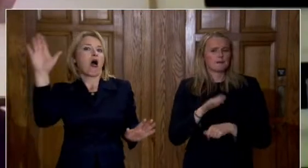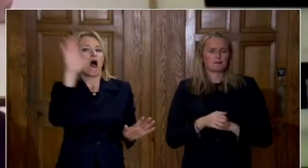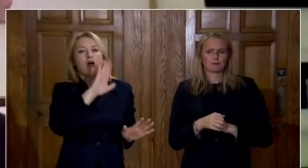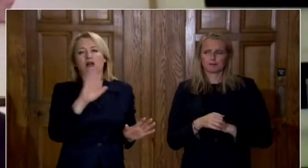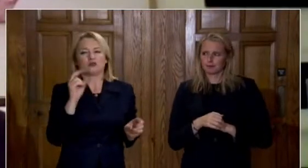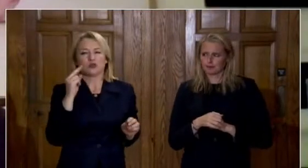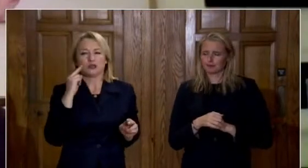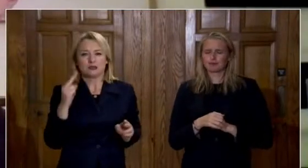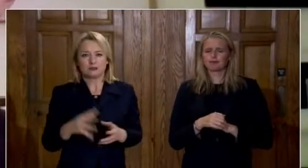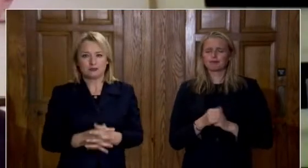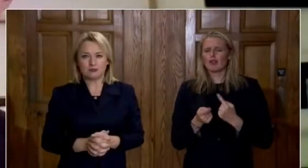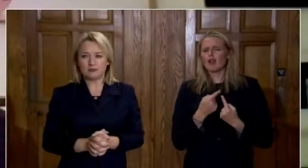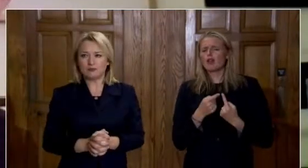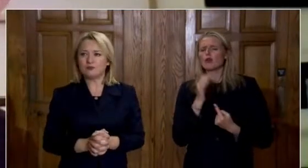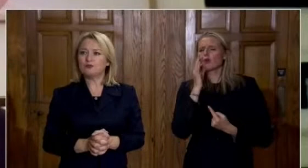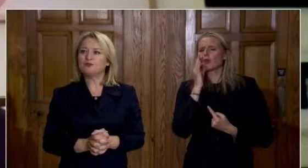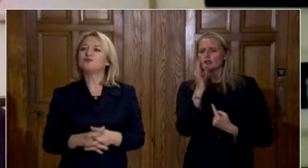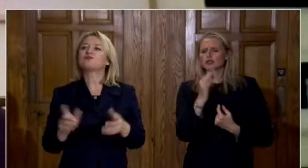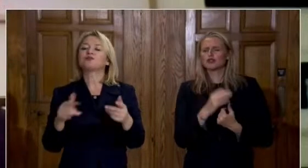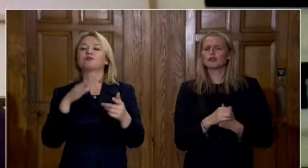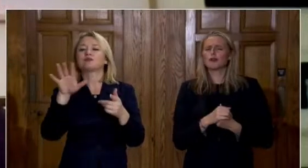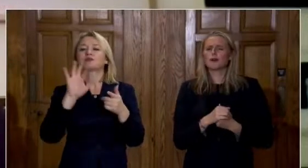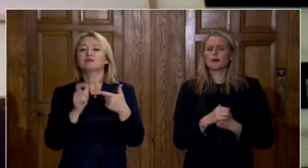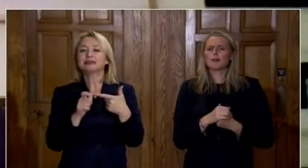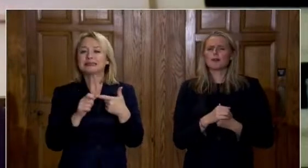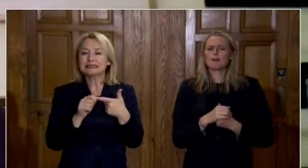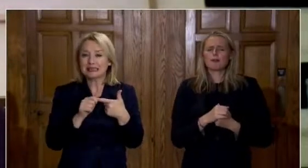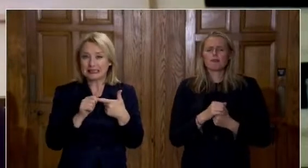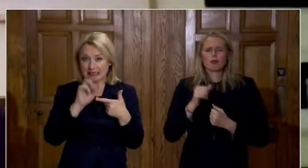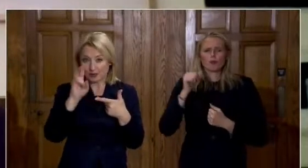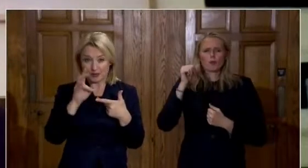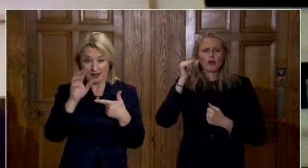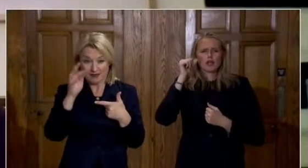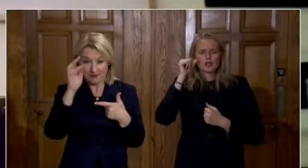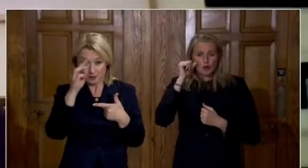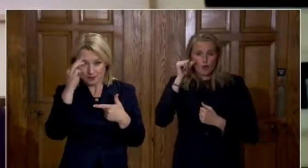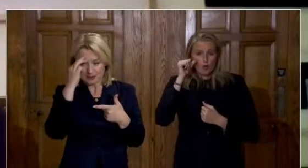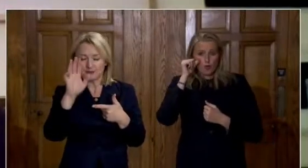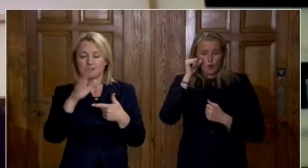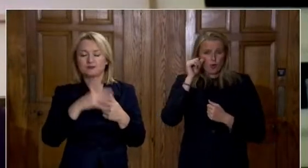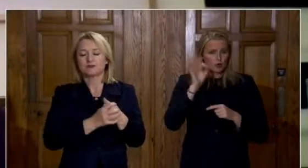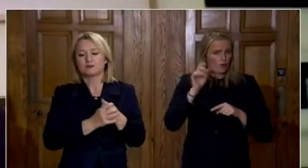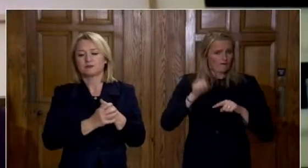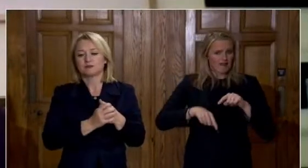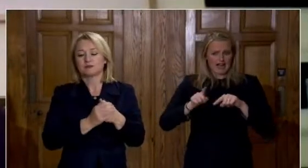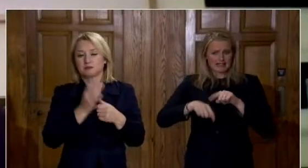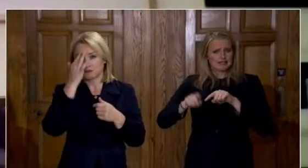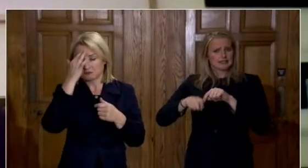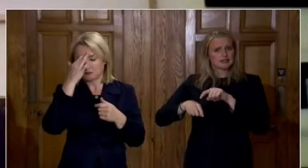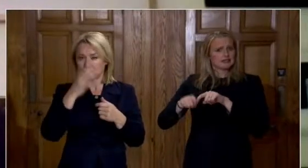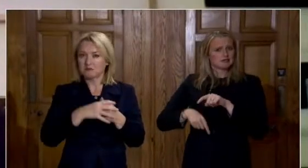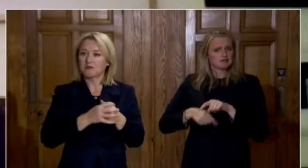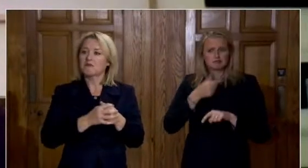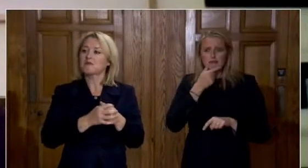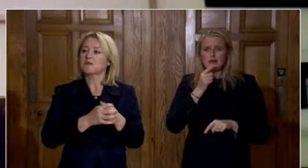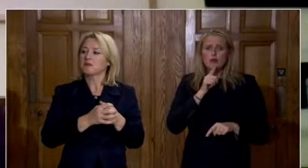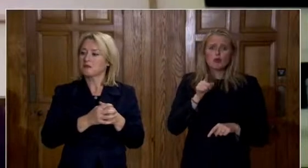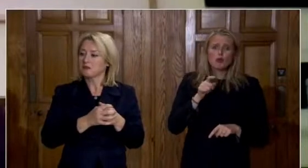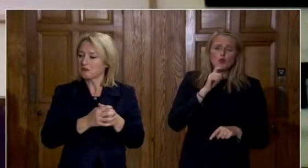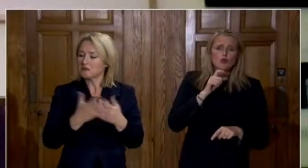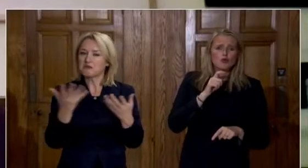and just a second question if you don't mind as well um we're aware that there have been no fines um issued in terms of